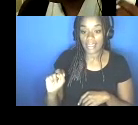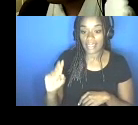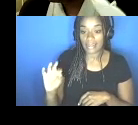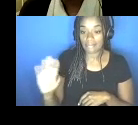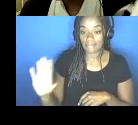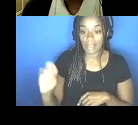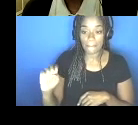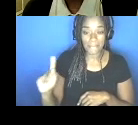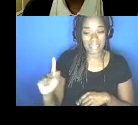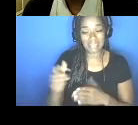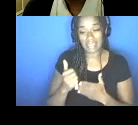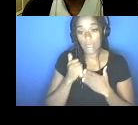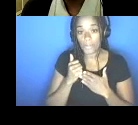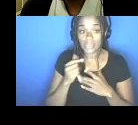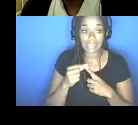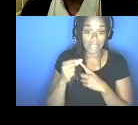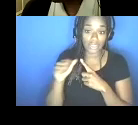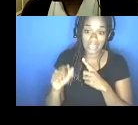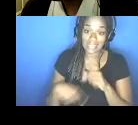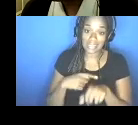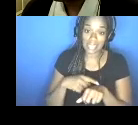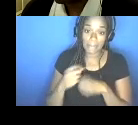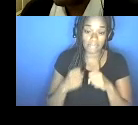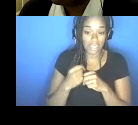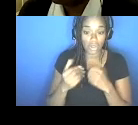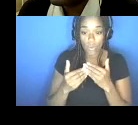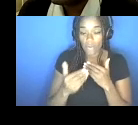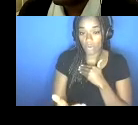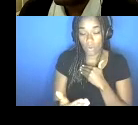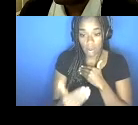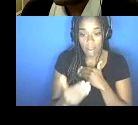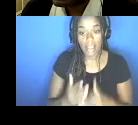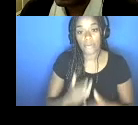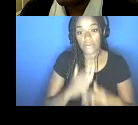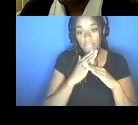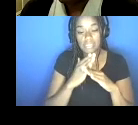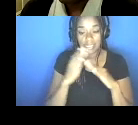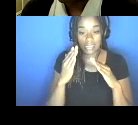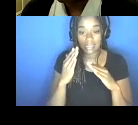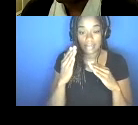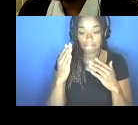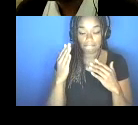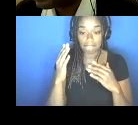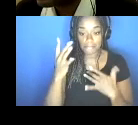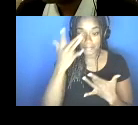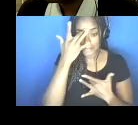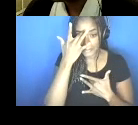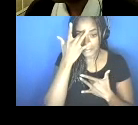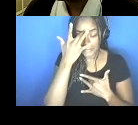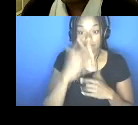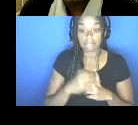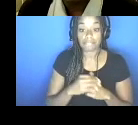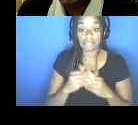helpful and useful, especially in this time of the year, and going forward at preventing infection, testing,